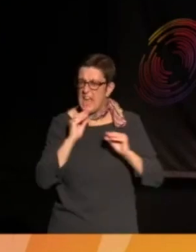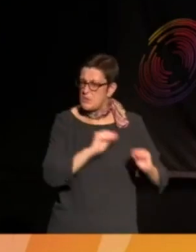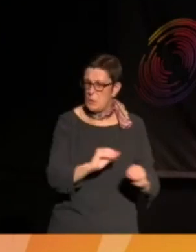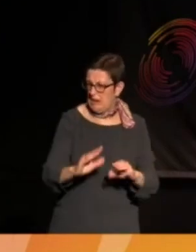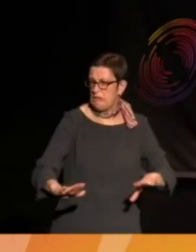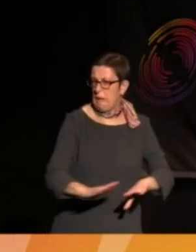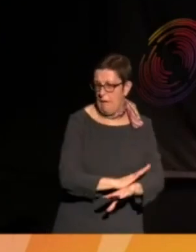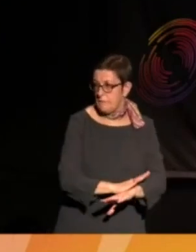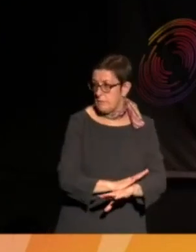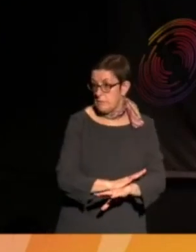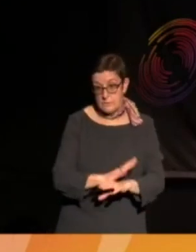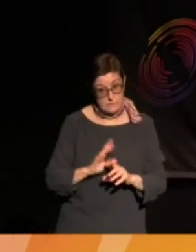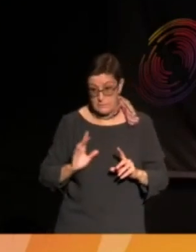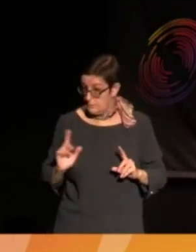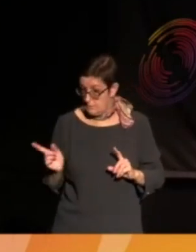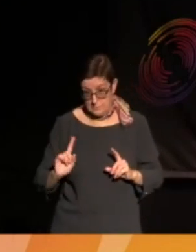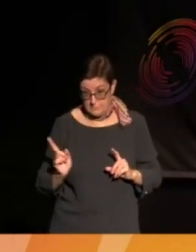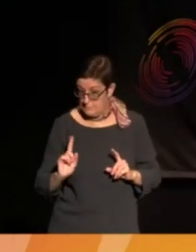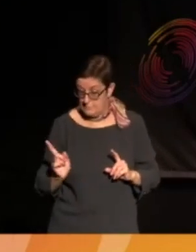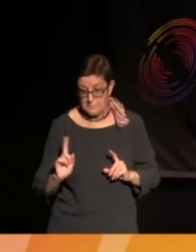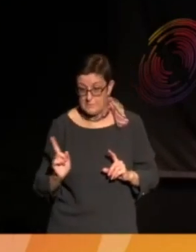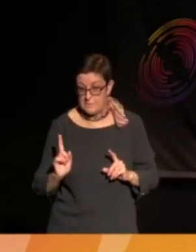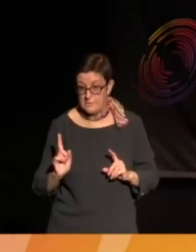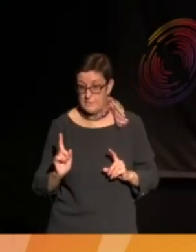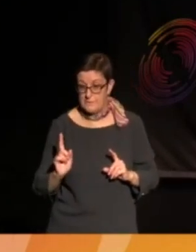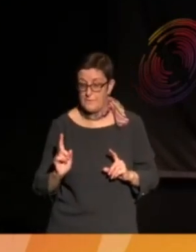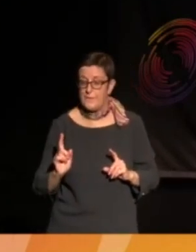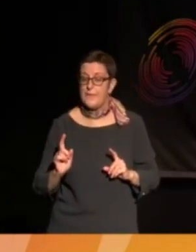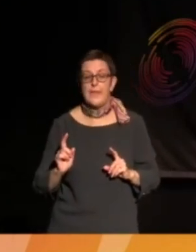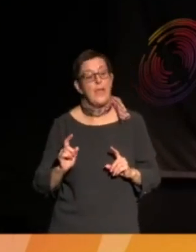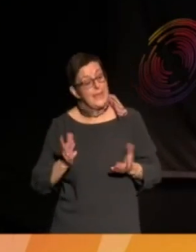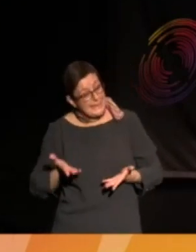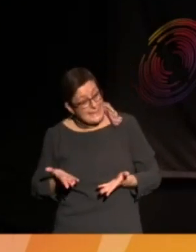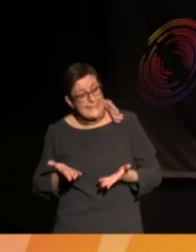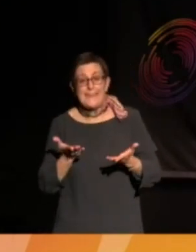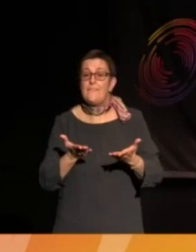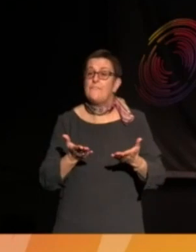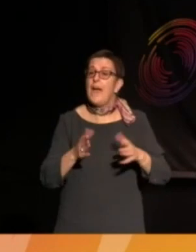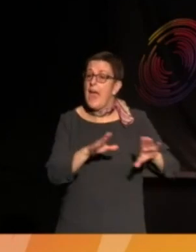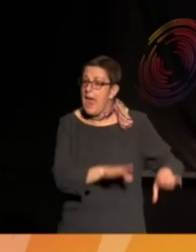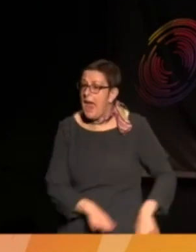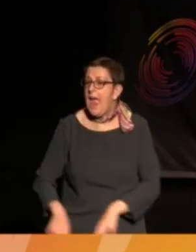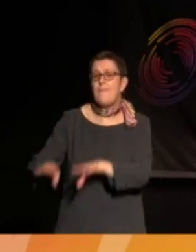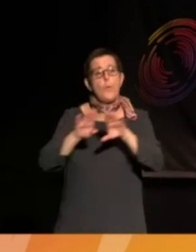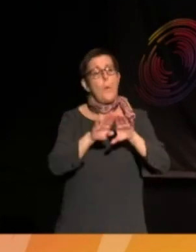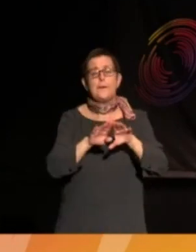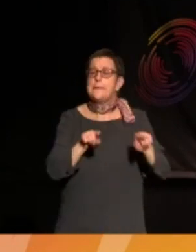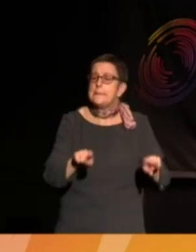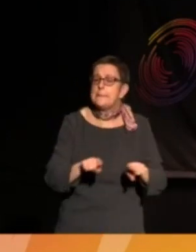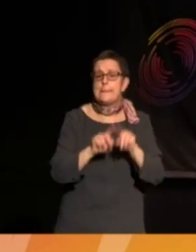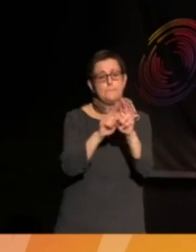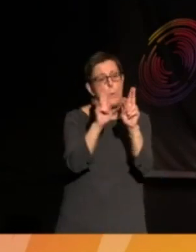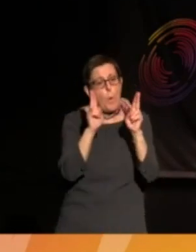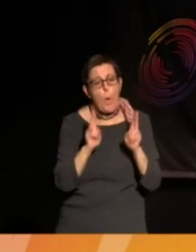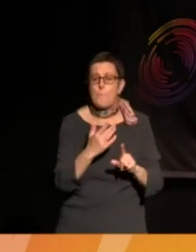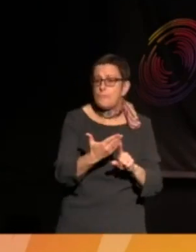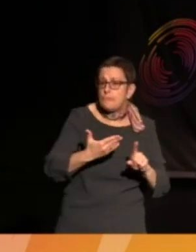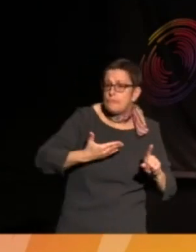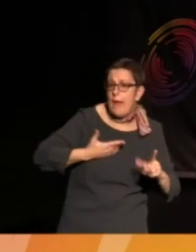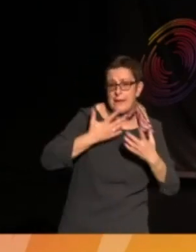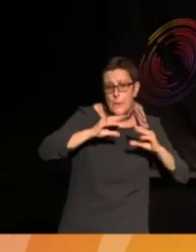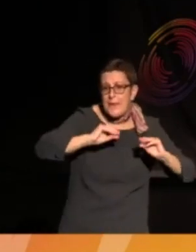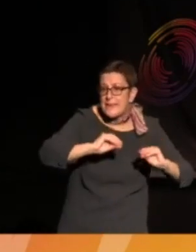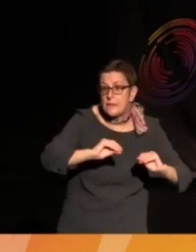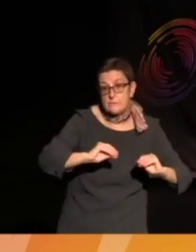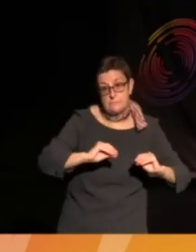as a country, say that, you know, we give everyone a roof over their head. And there's just one point to make. Actually,